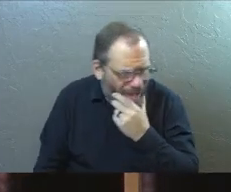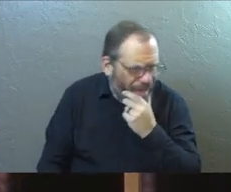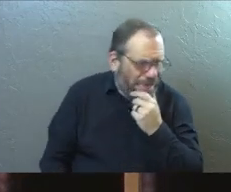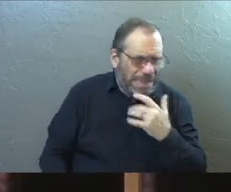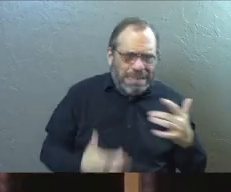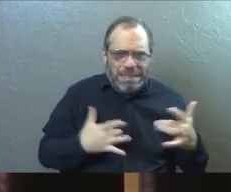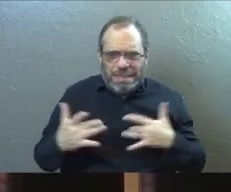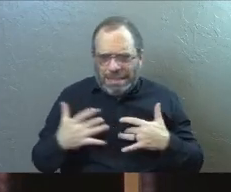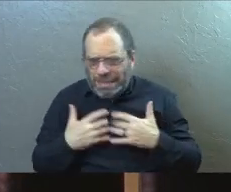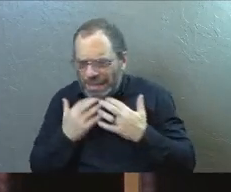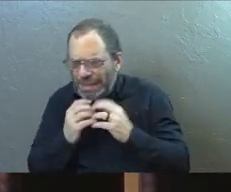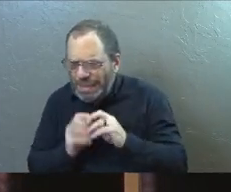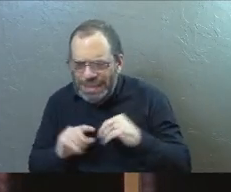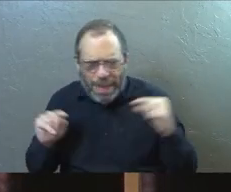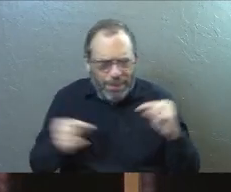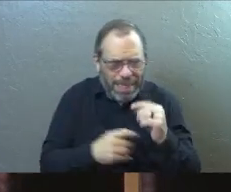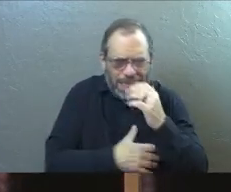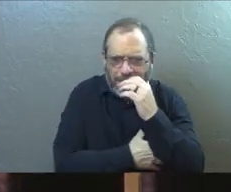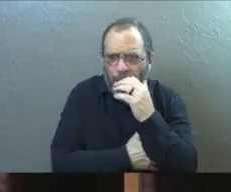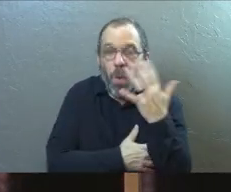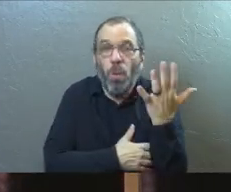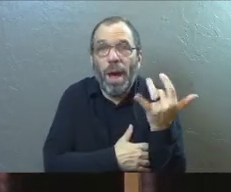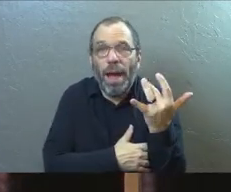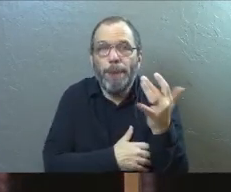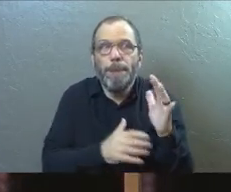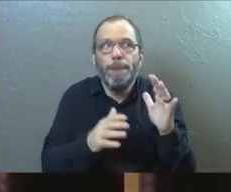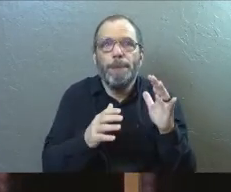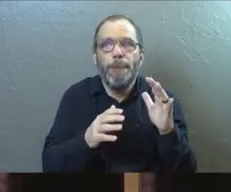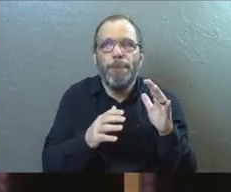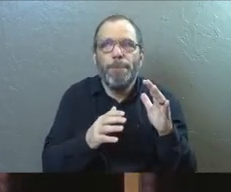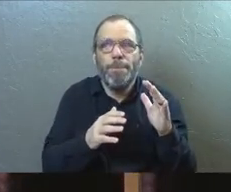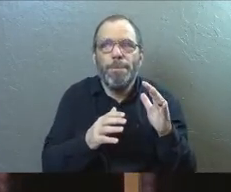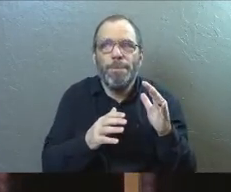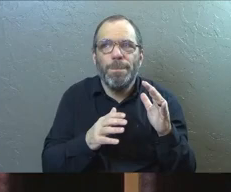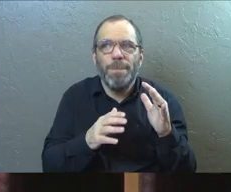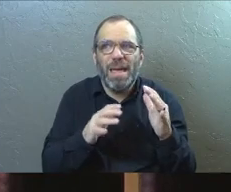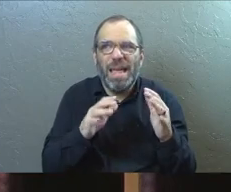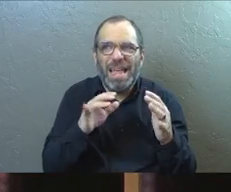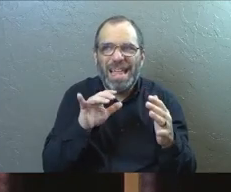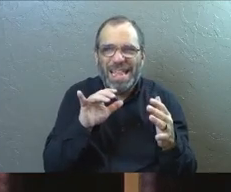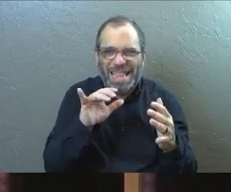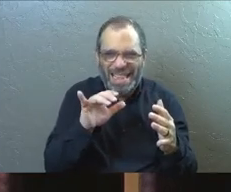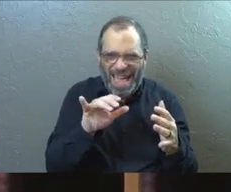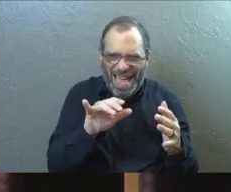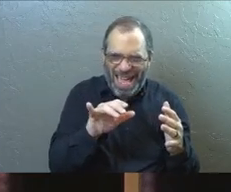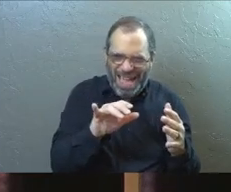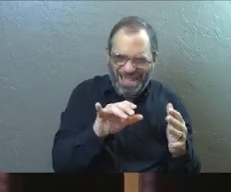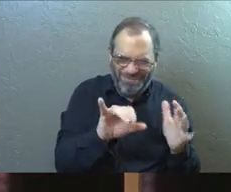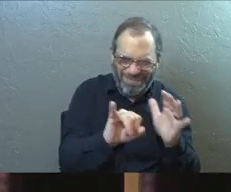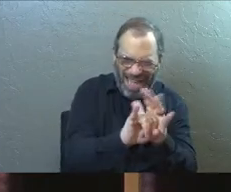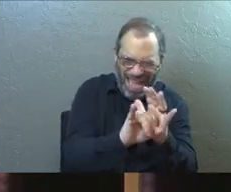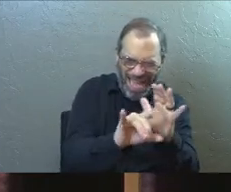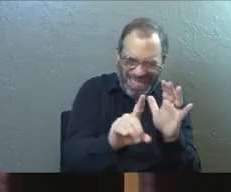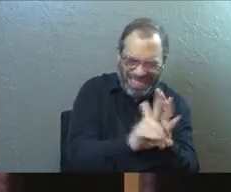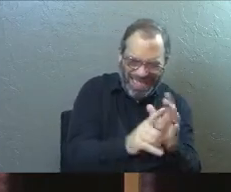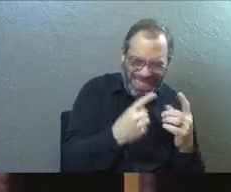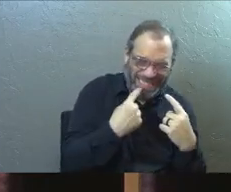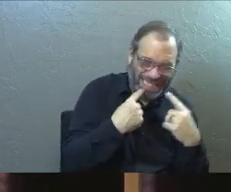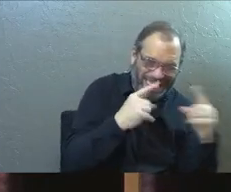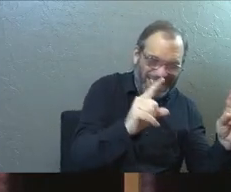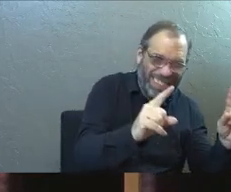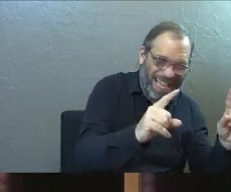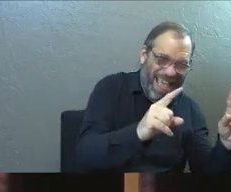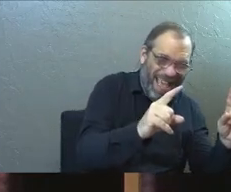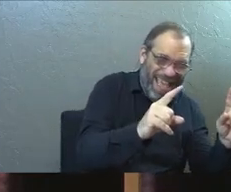Why was I feeling pain? Because that invalid identity thing about what success is